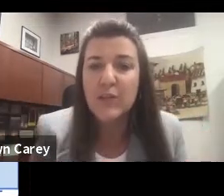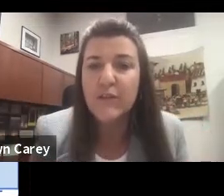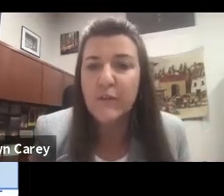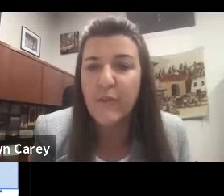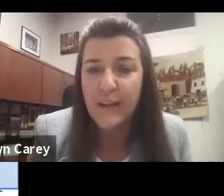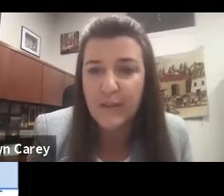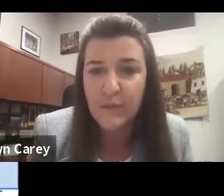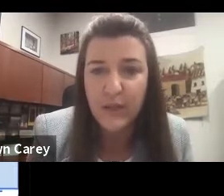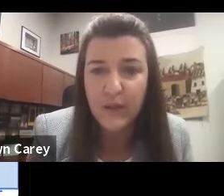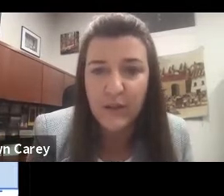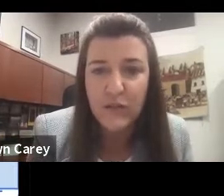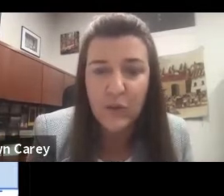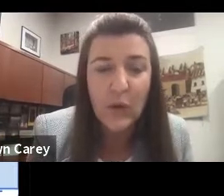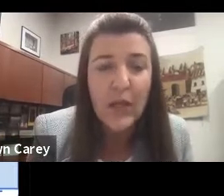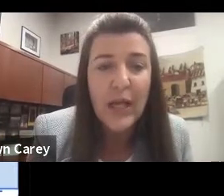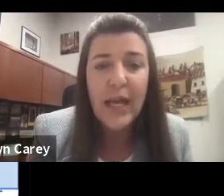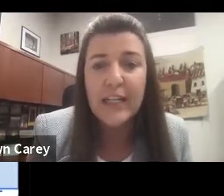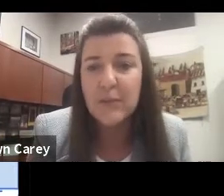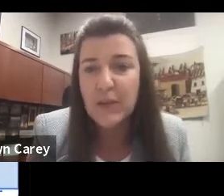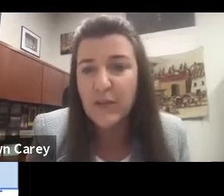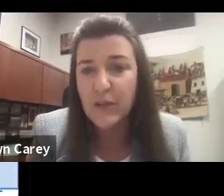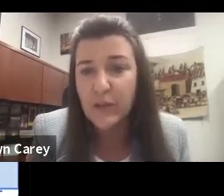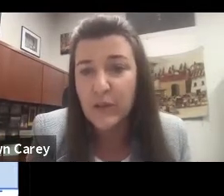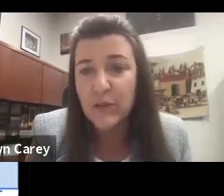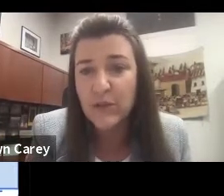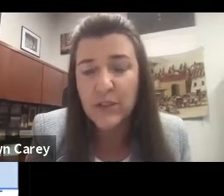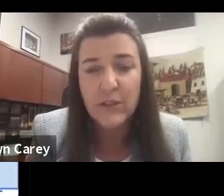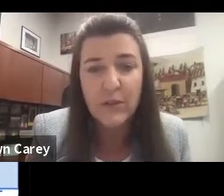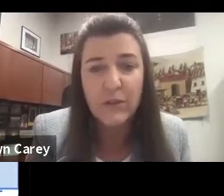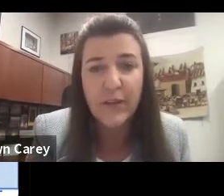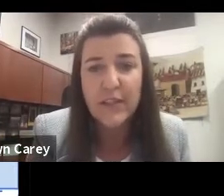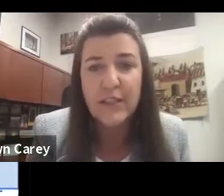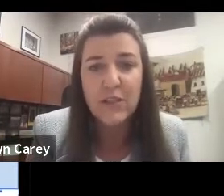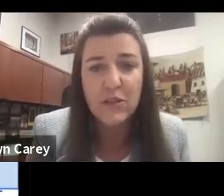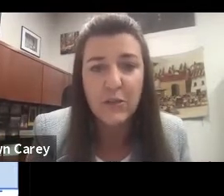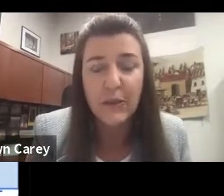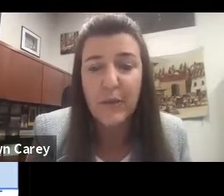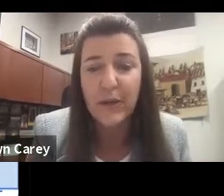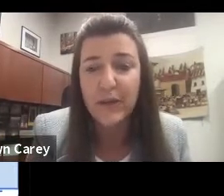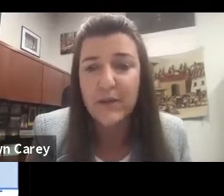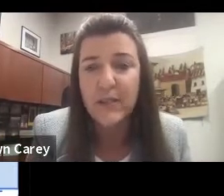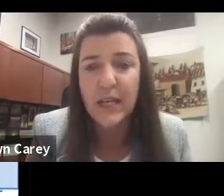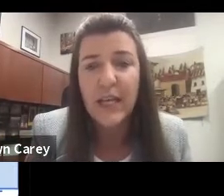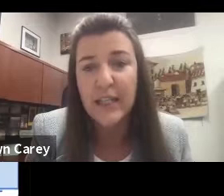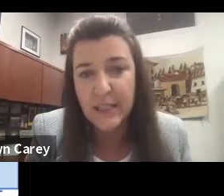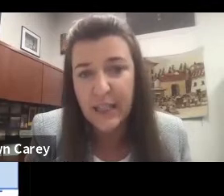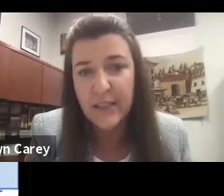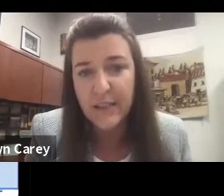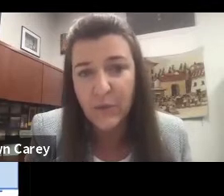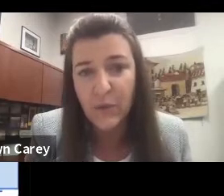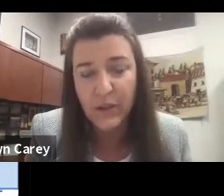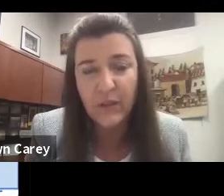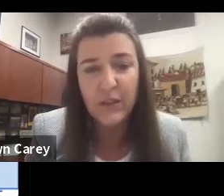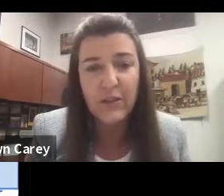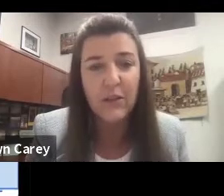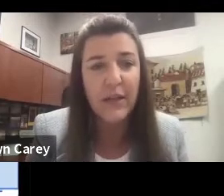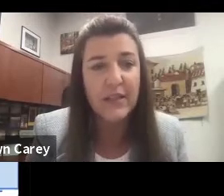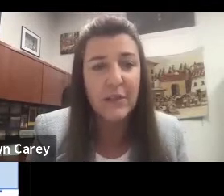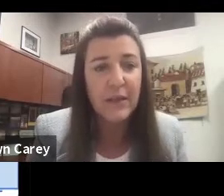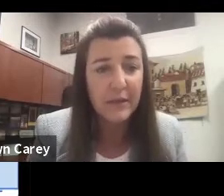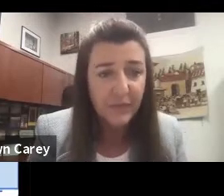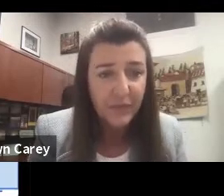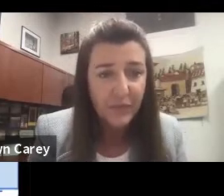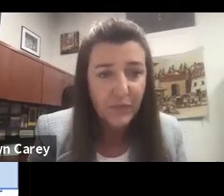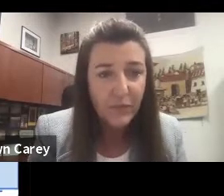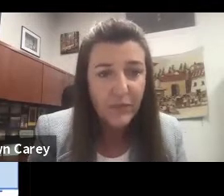especially from factors beyond their control and especially for those students who face additional barriers in this case more acutely due to the